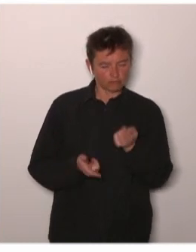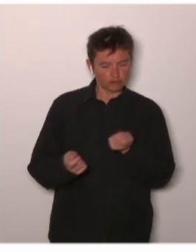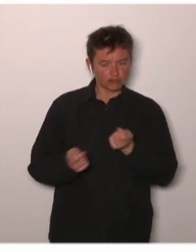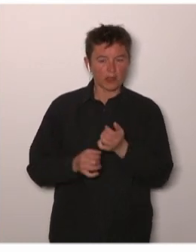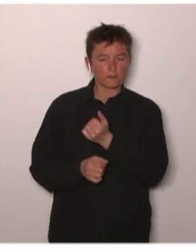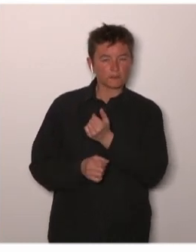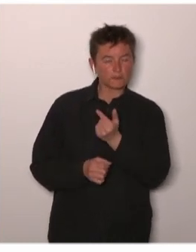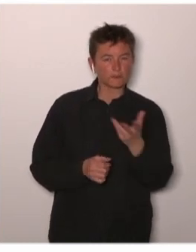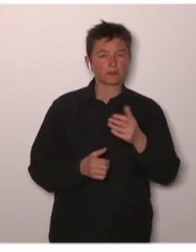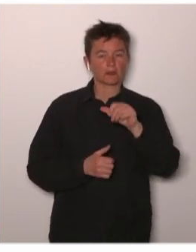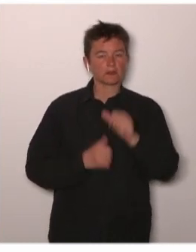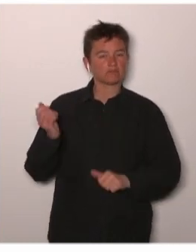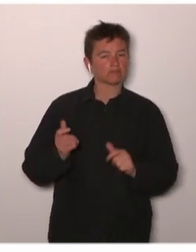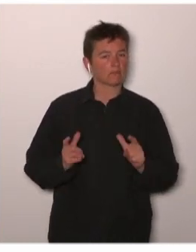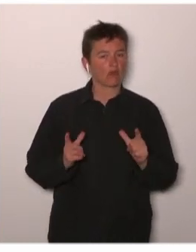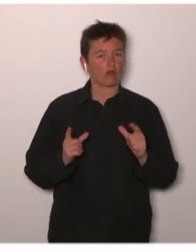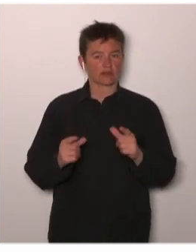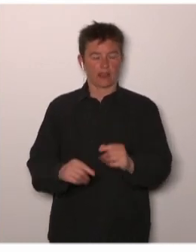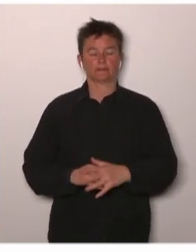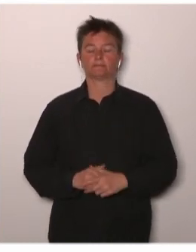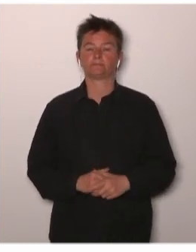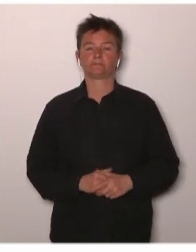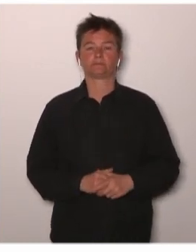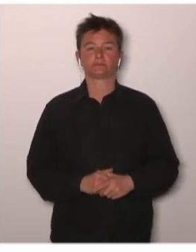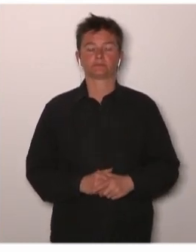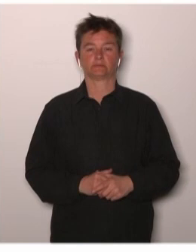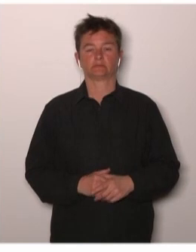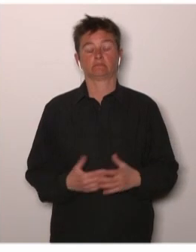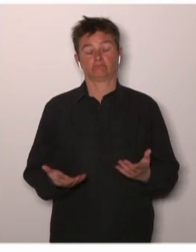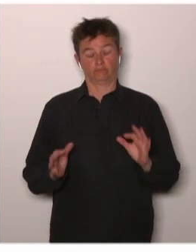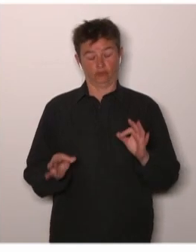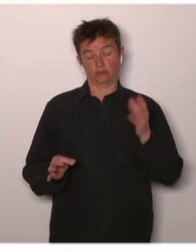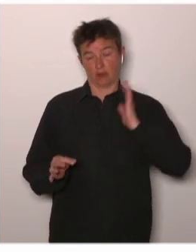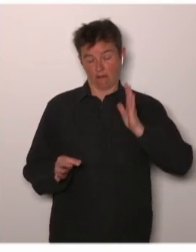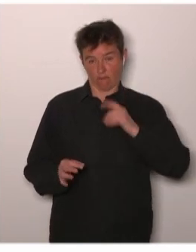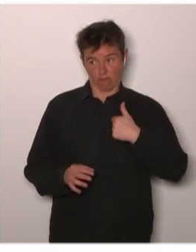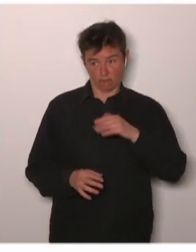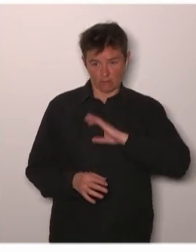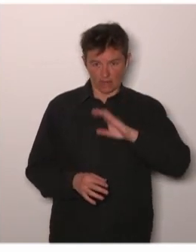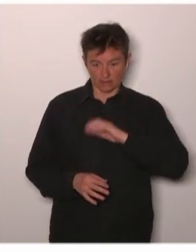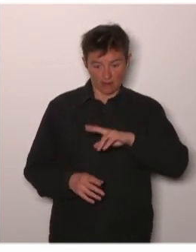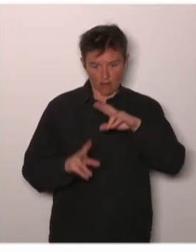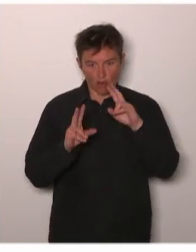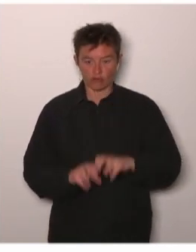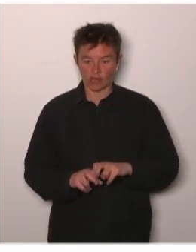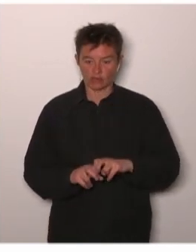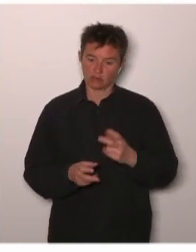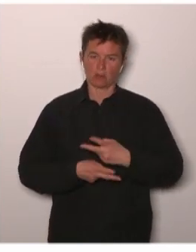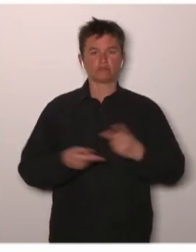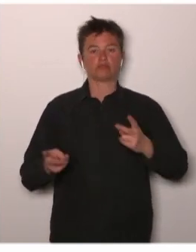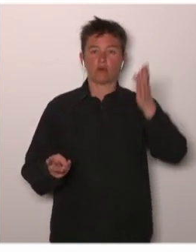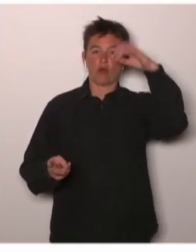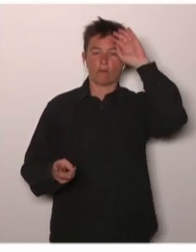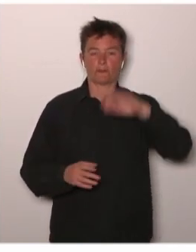trials at the European level and I think if I can try to have the next one to